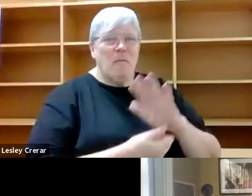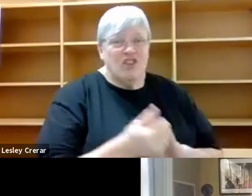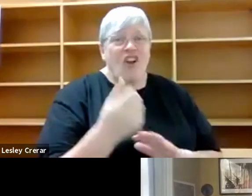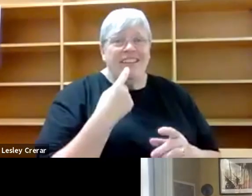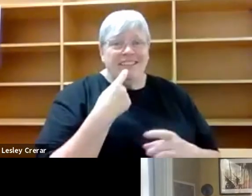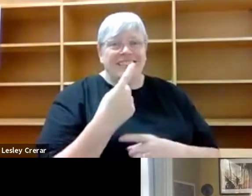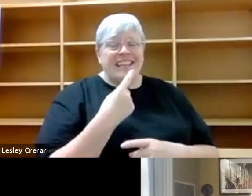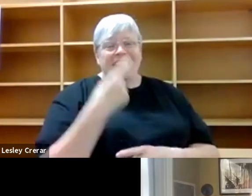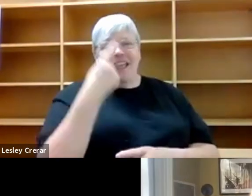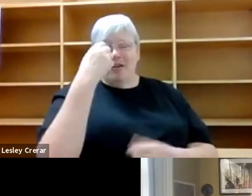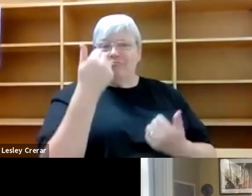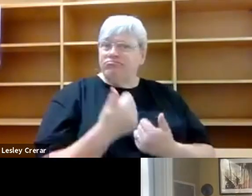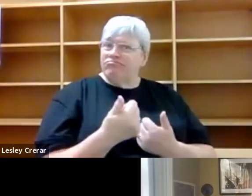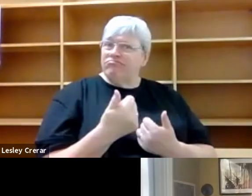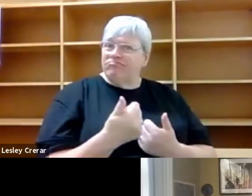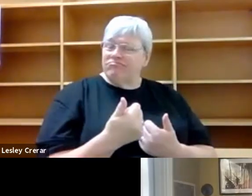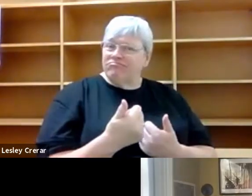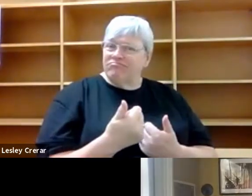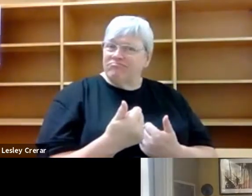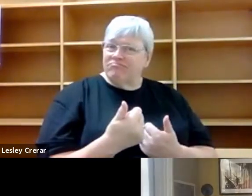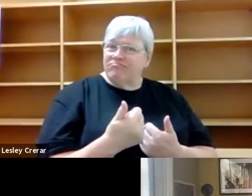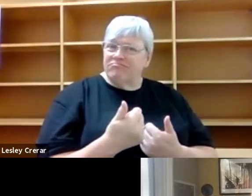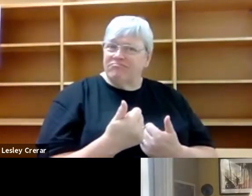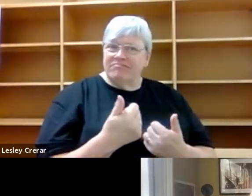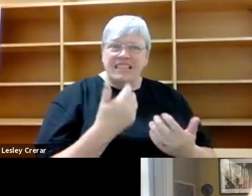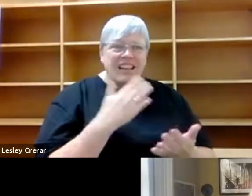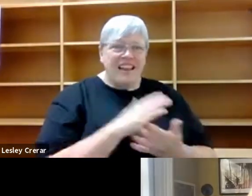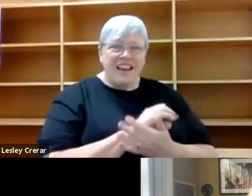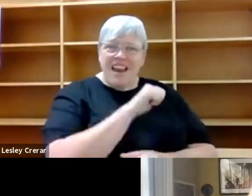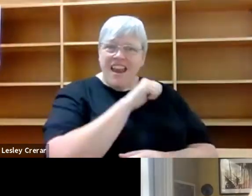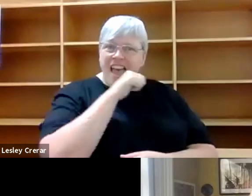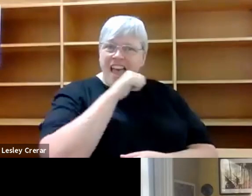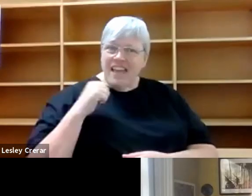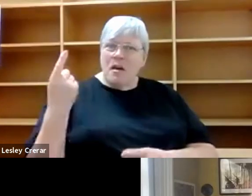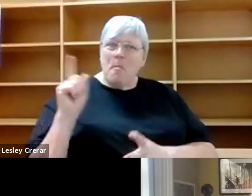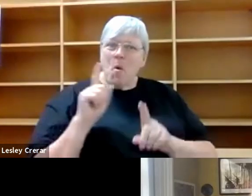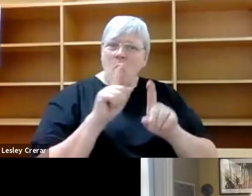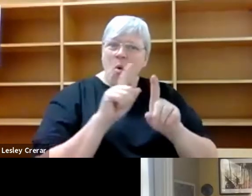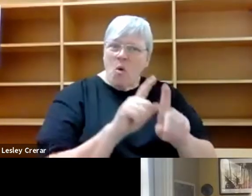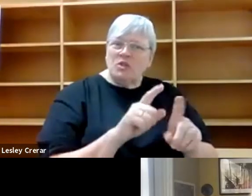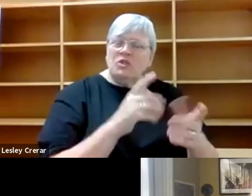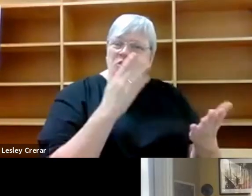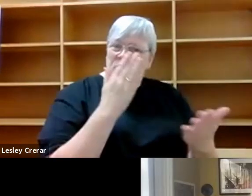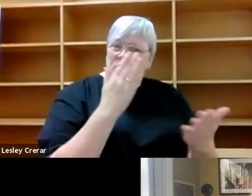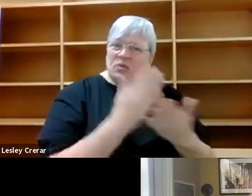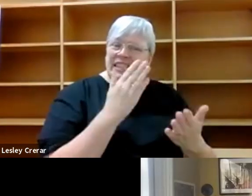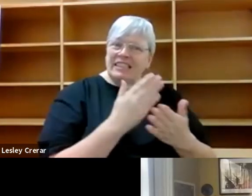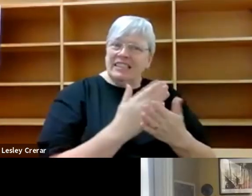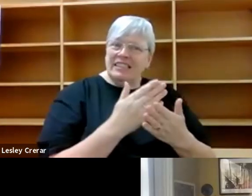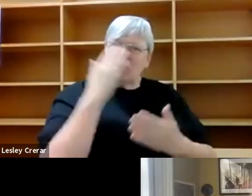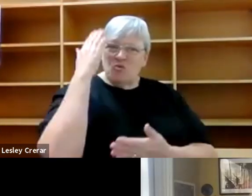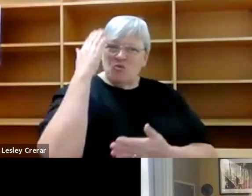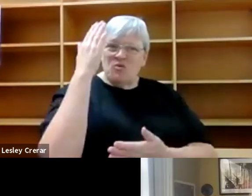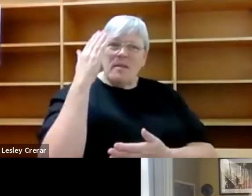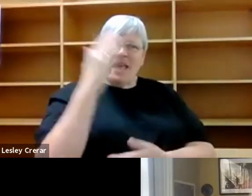I thought was such a sort of whimsical, whimsical approach to it, which was really, yeah, it's quite, quite dreamy.